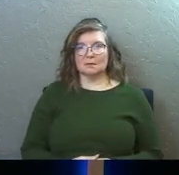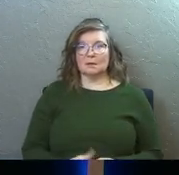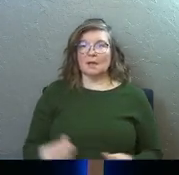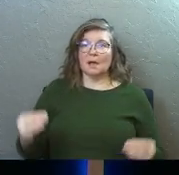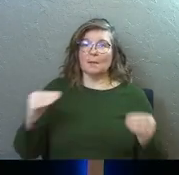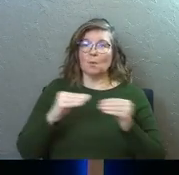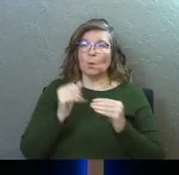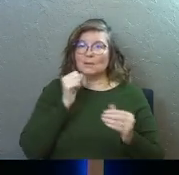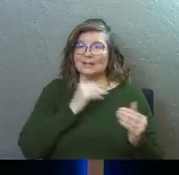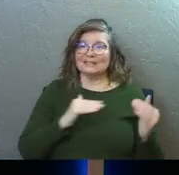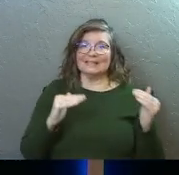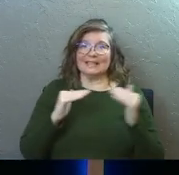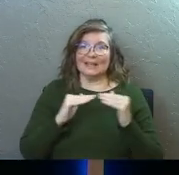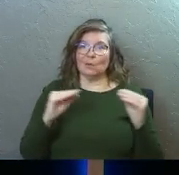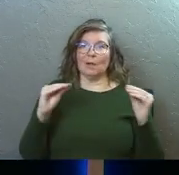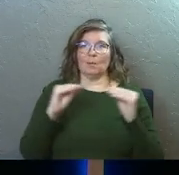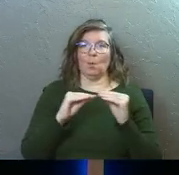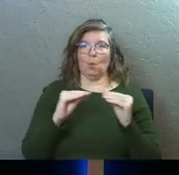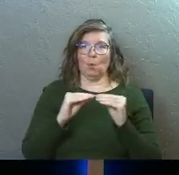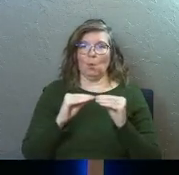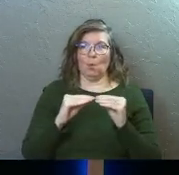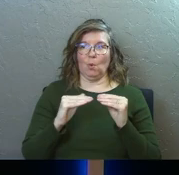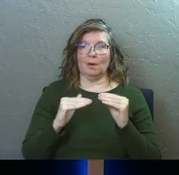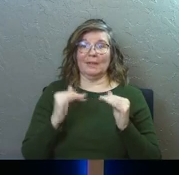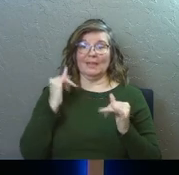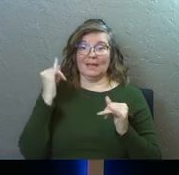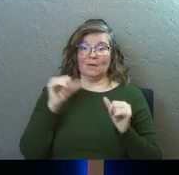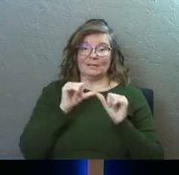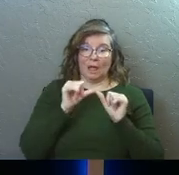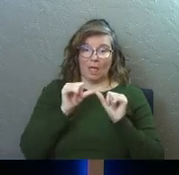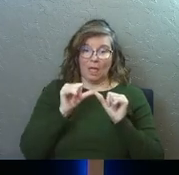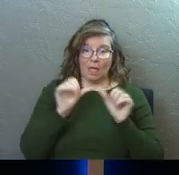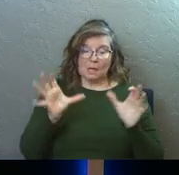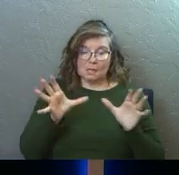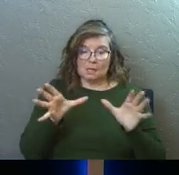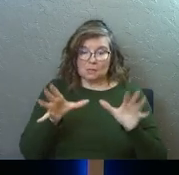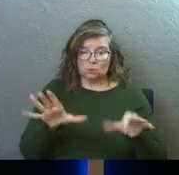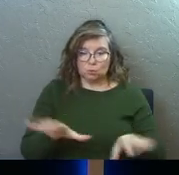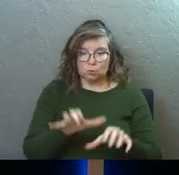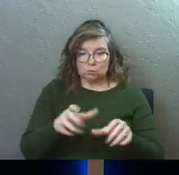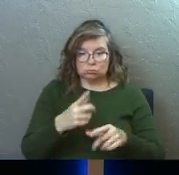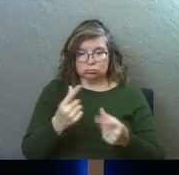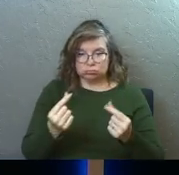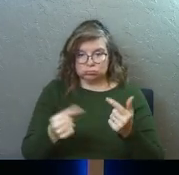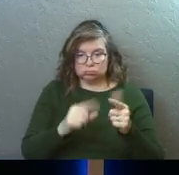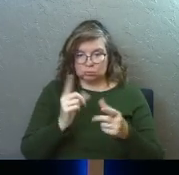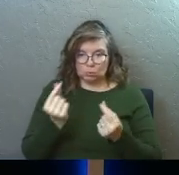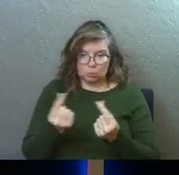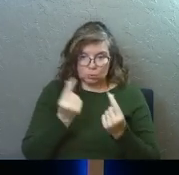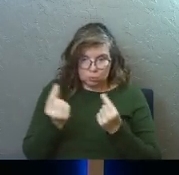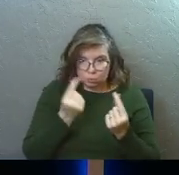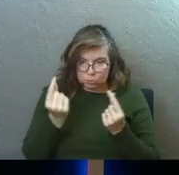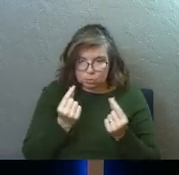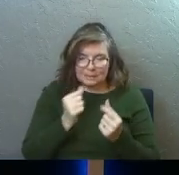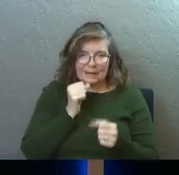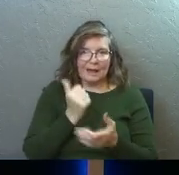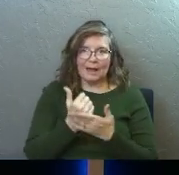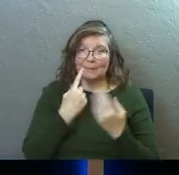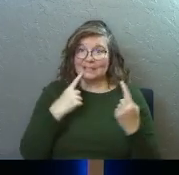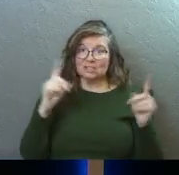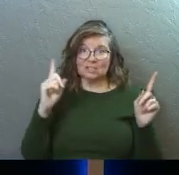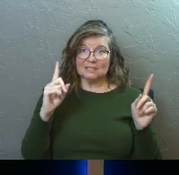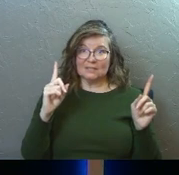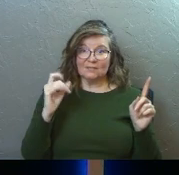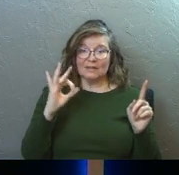More does not always mean more. The idea that we need to keep going as fast as we can and do as much as we can, again, not only is it not helping us achieve